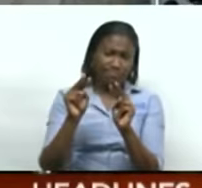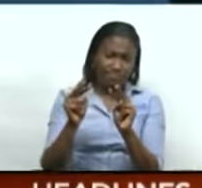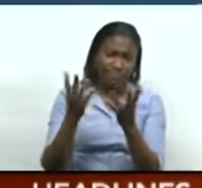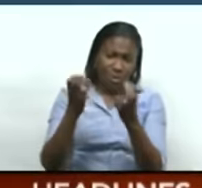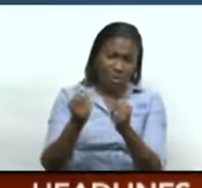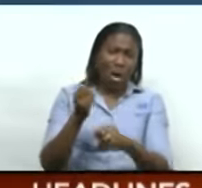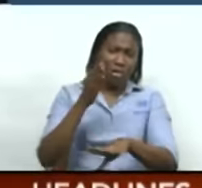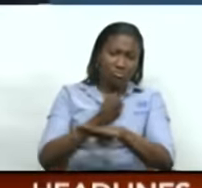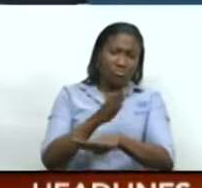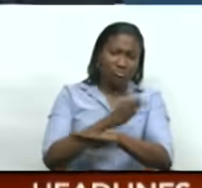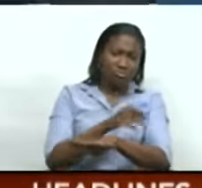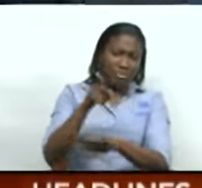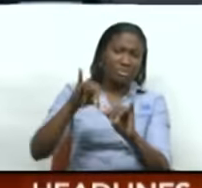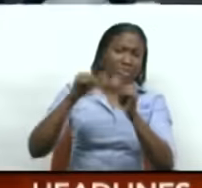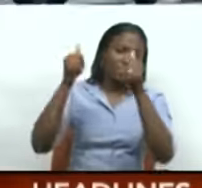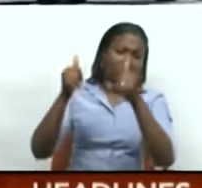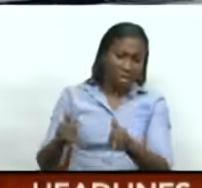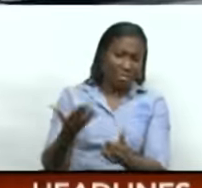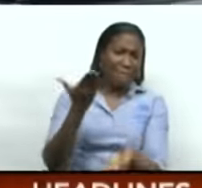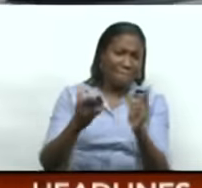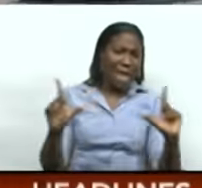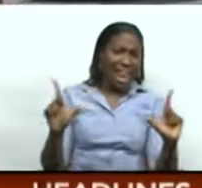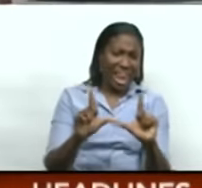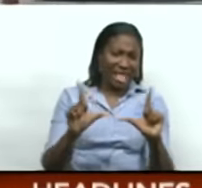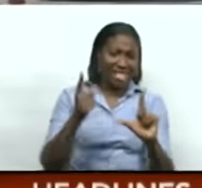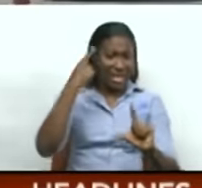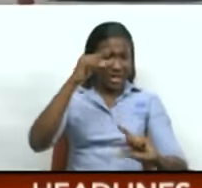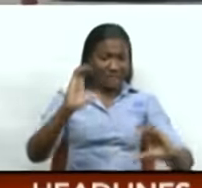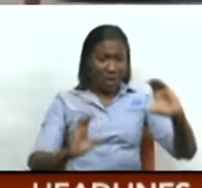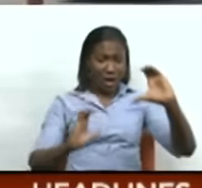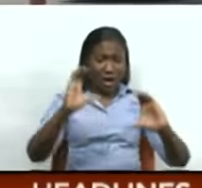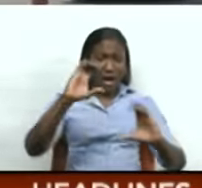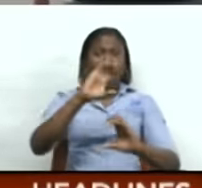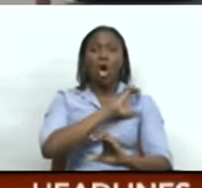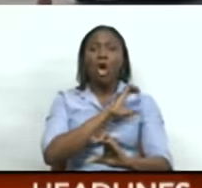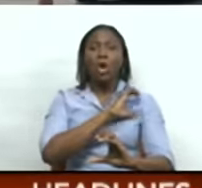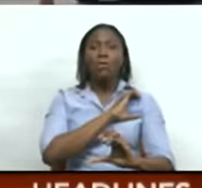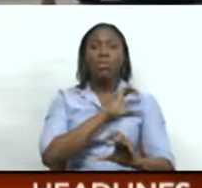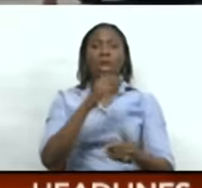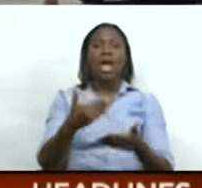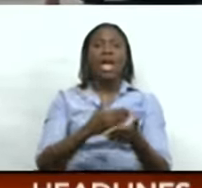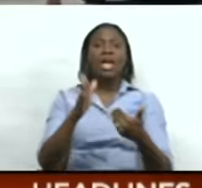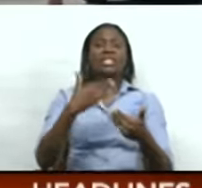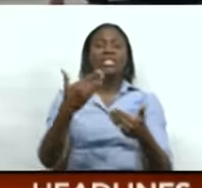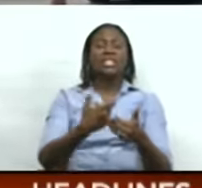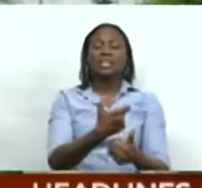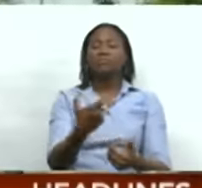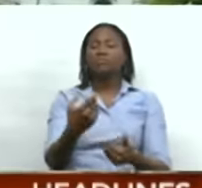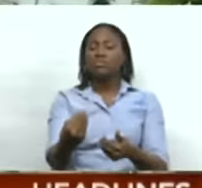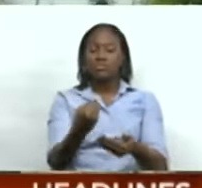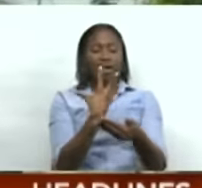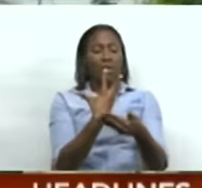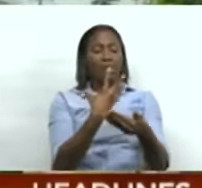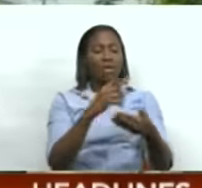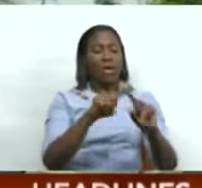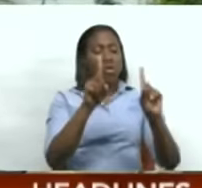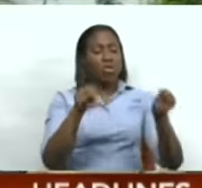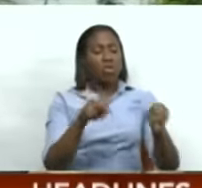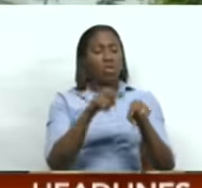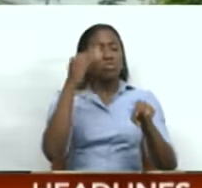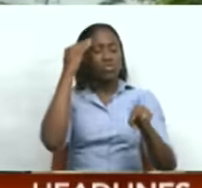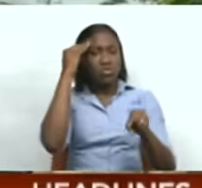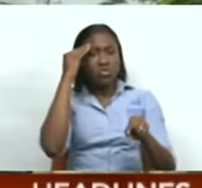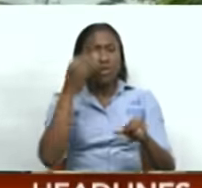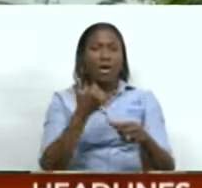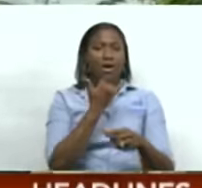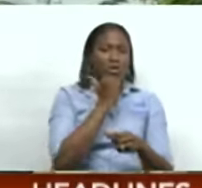a system where license plates will be read digitally by law enforcement officers to keep track of criminal elements. Dr. Rowley was speaking